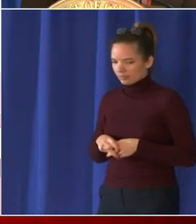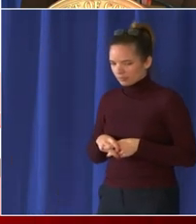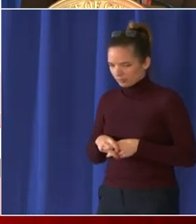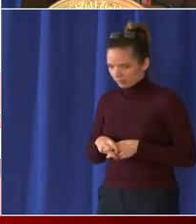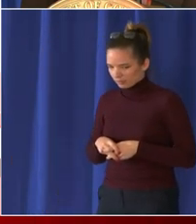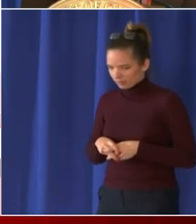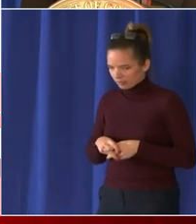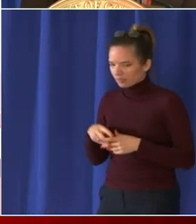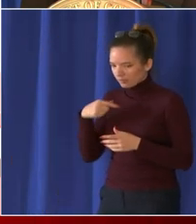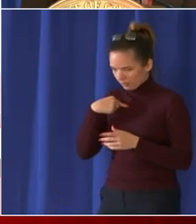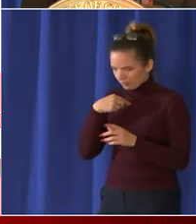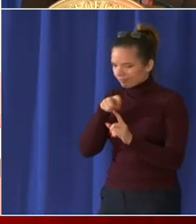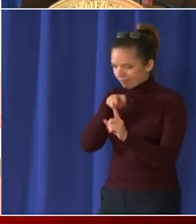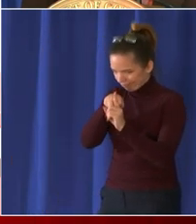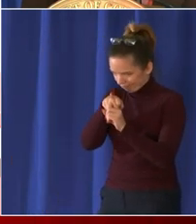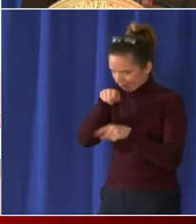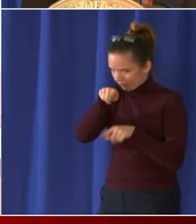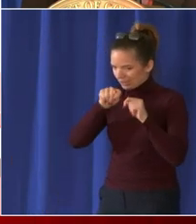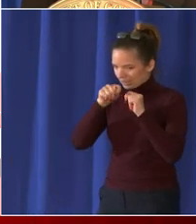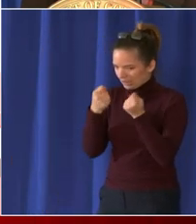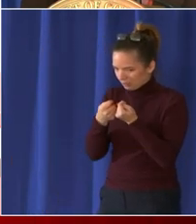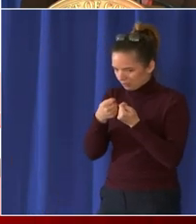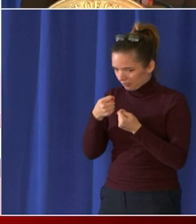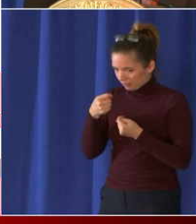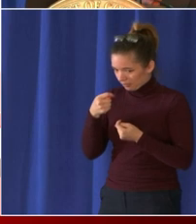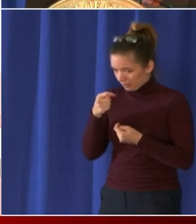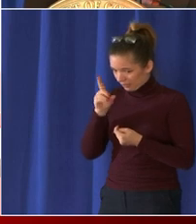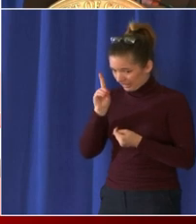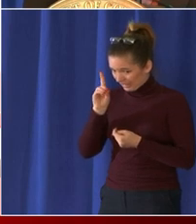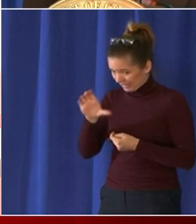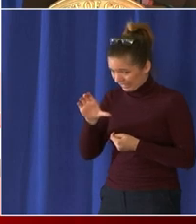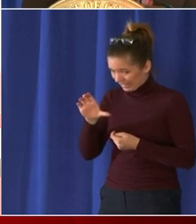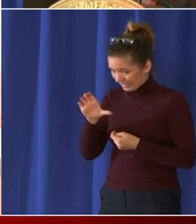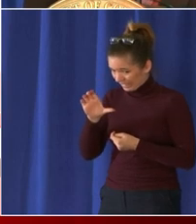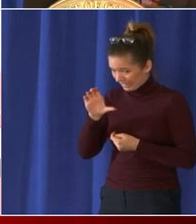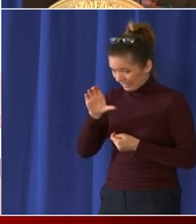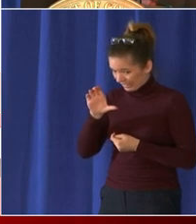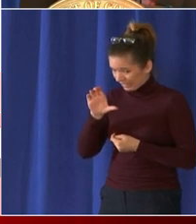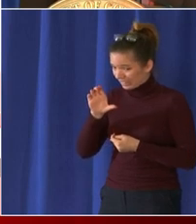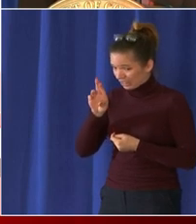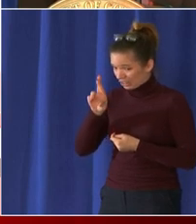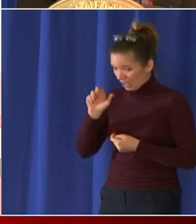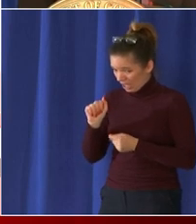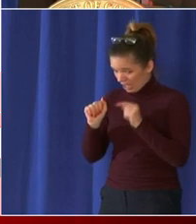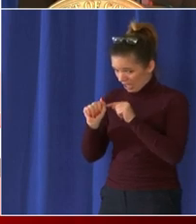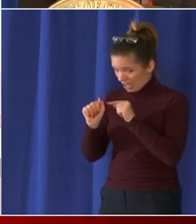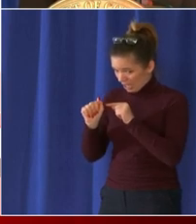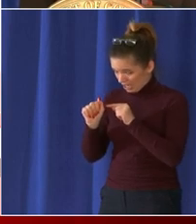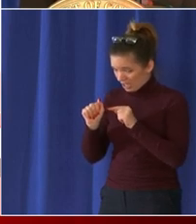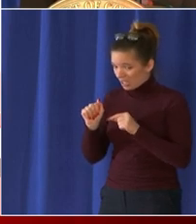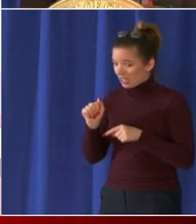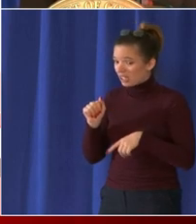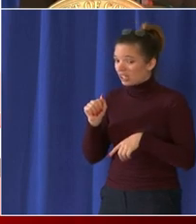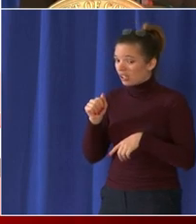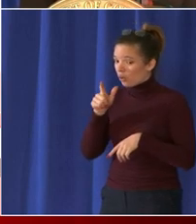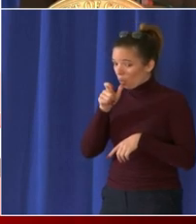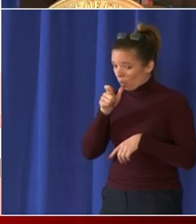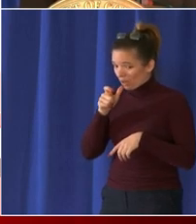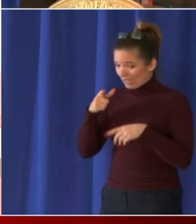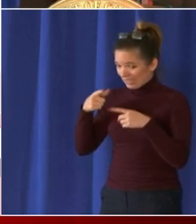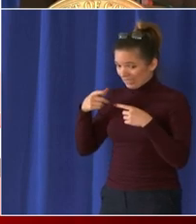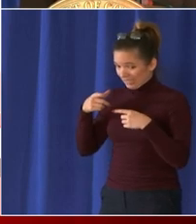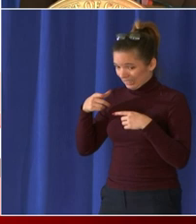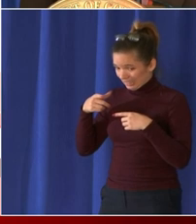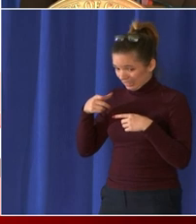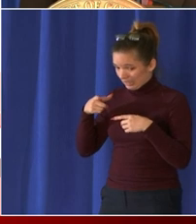dcra or it's likely a dcra or abra in the case of our liquor serving establishments that